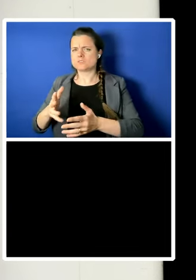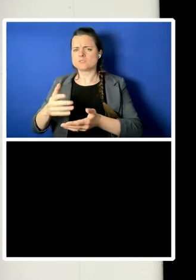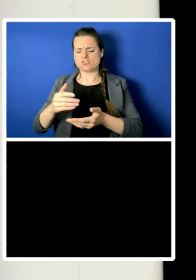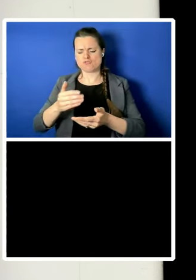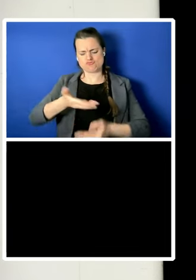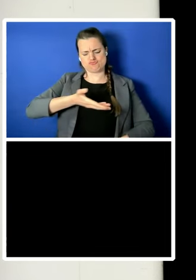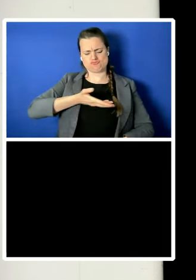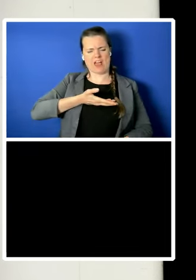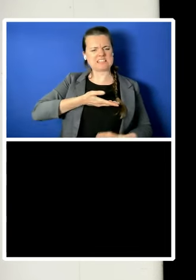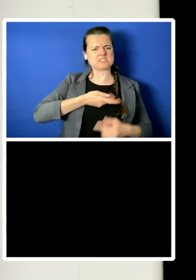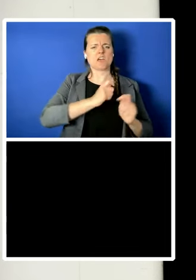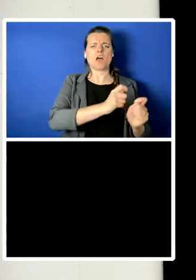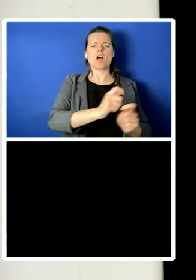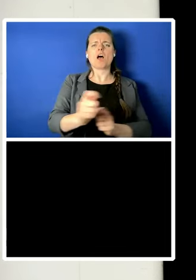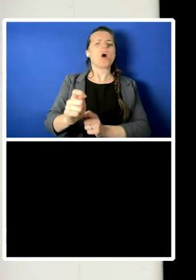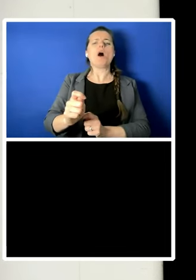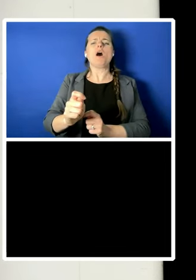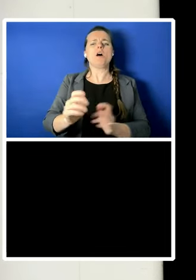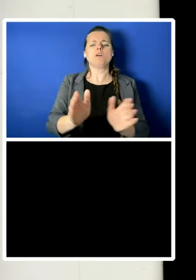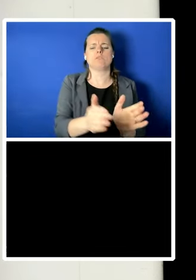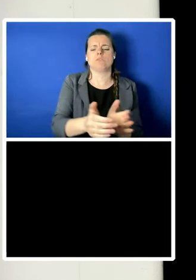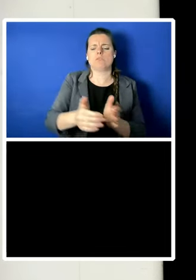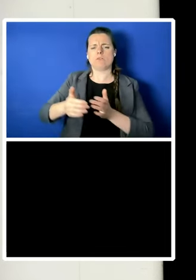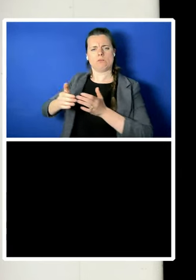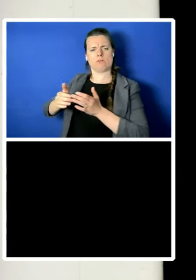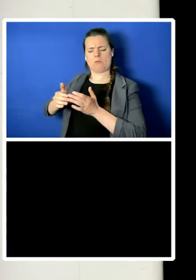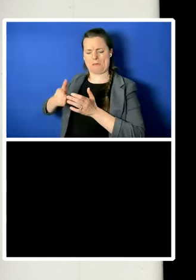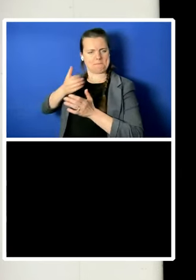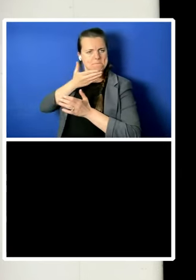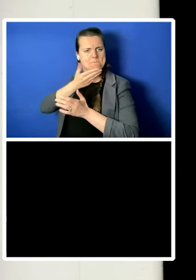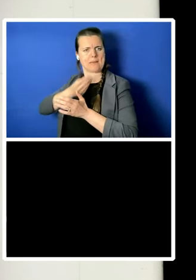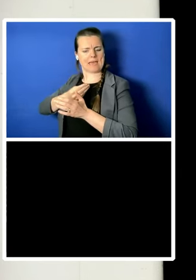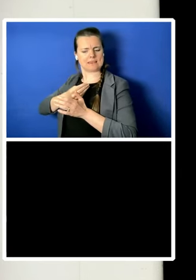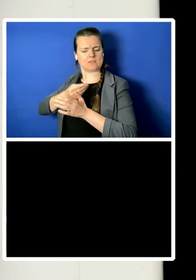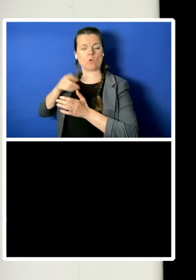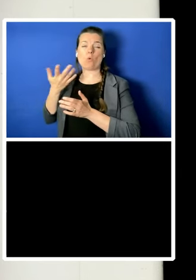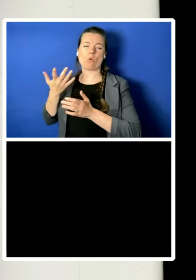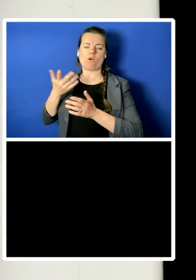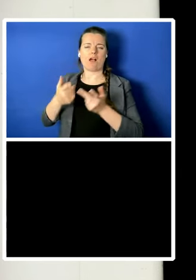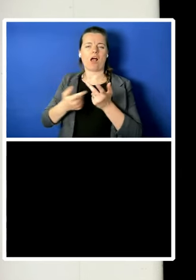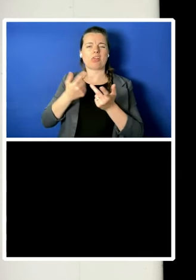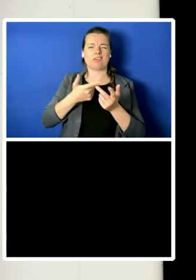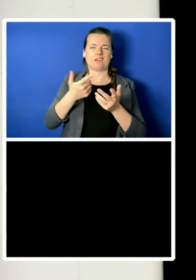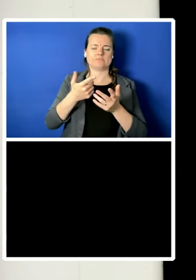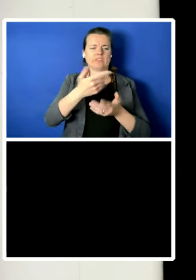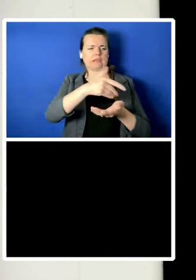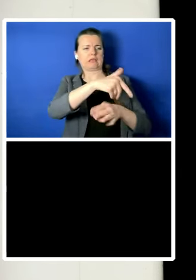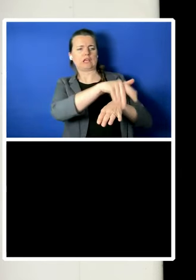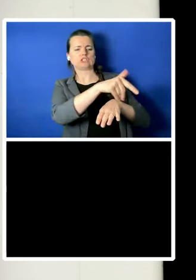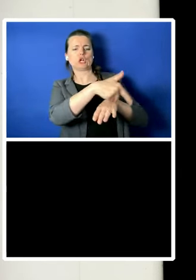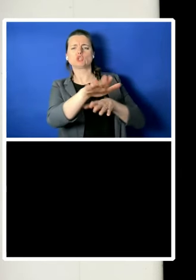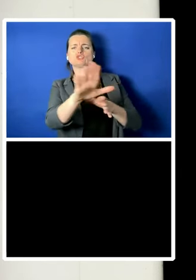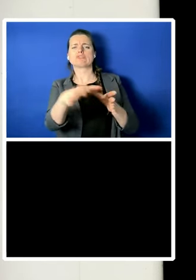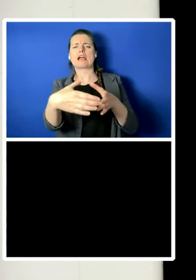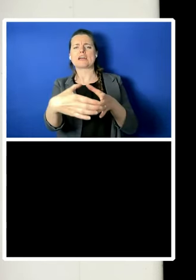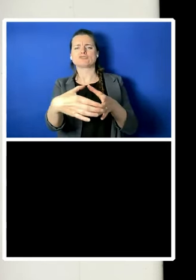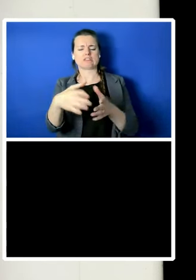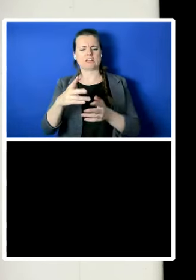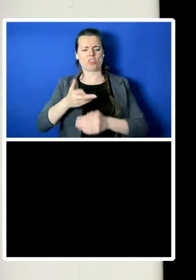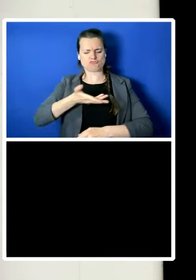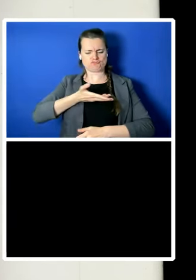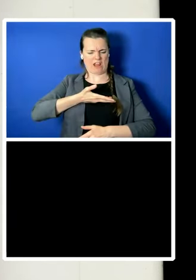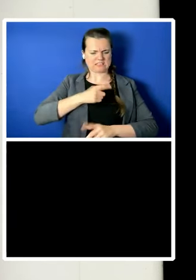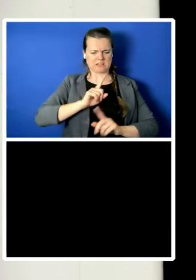necessarily exclusionary category of humanity. It goes without saying that when the barons